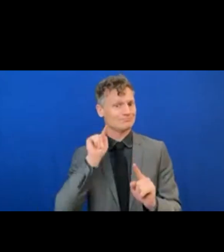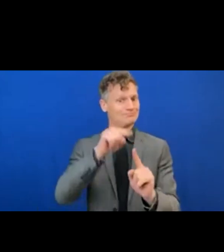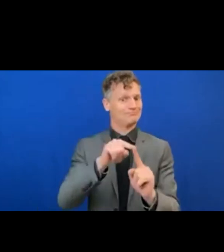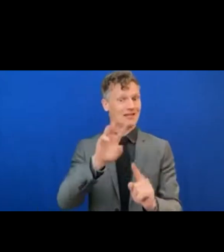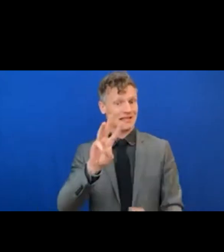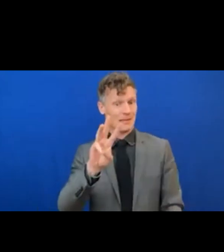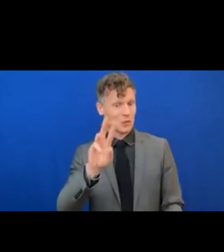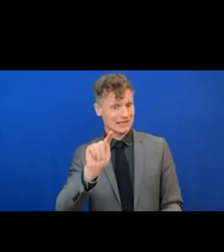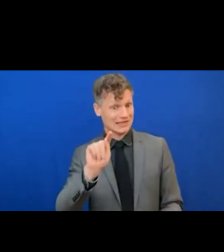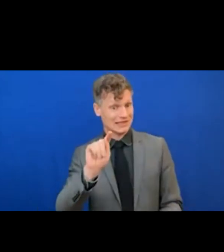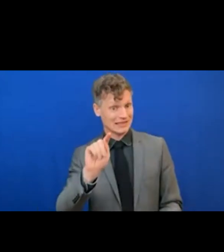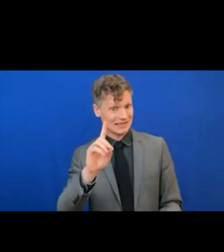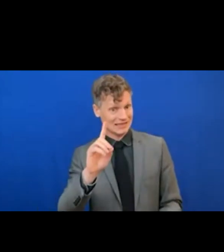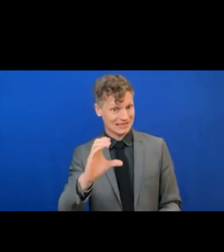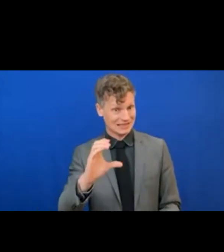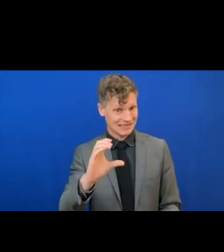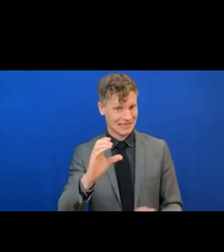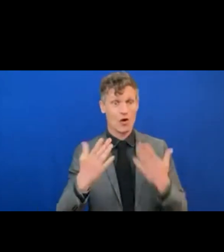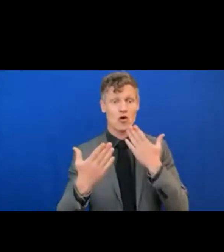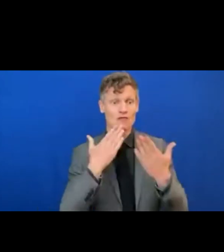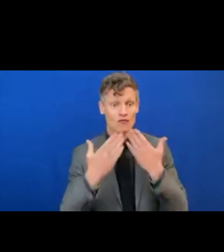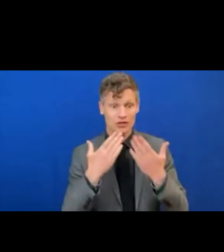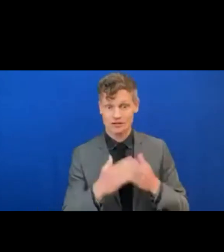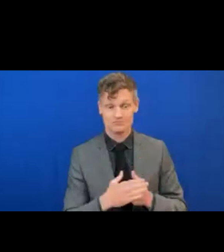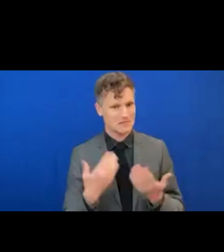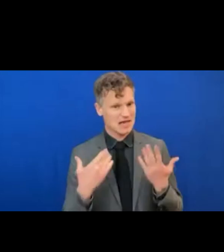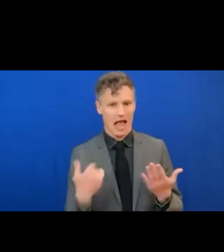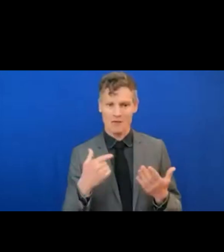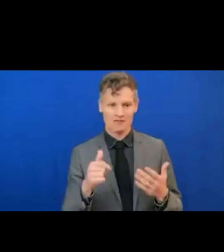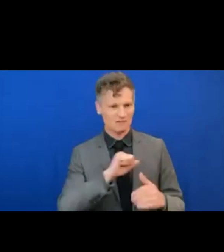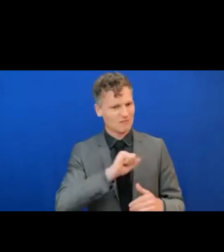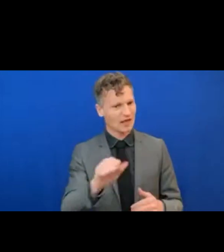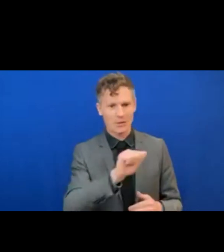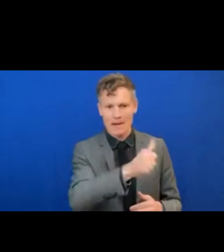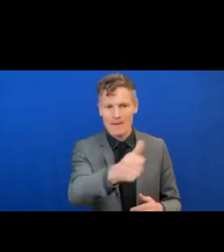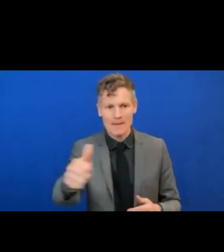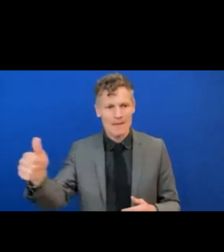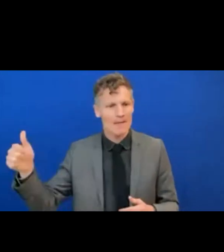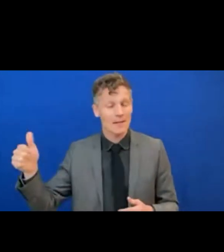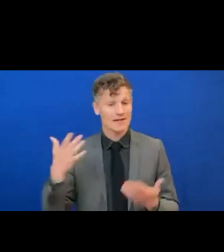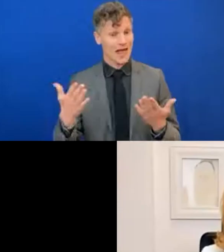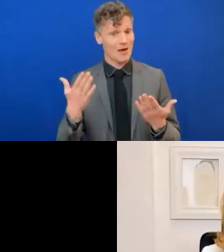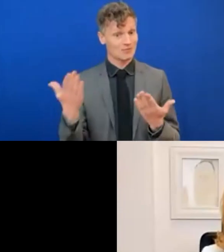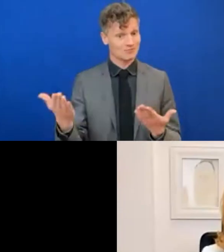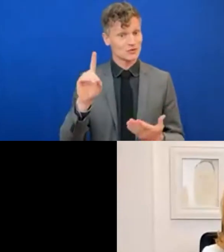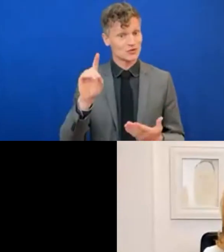So I'm going to go through and ask each of them just to quickly give us their word. So Doreen, let's start with you.